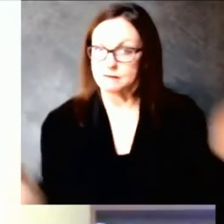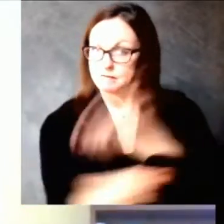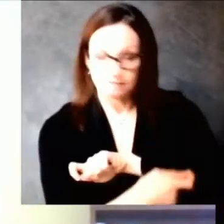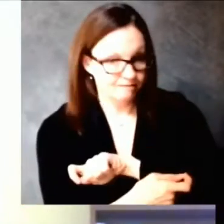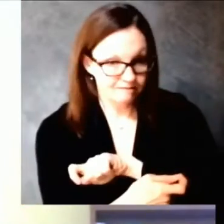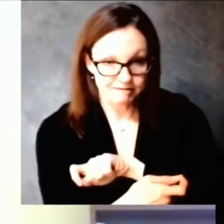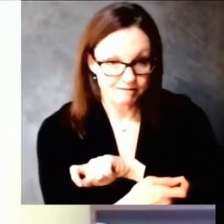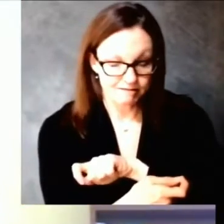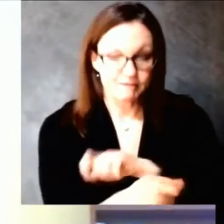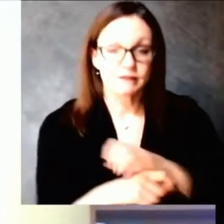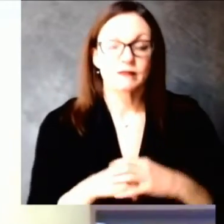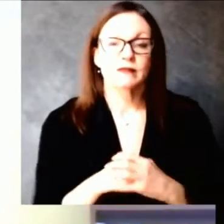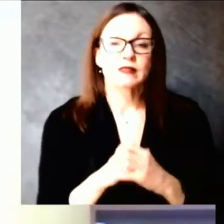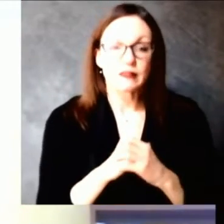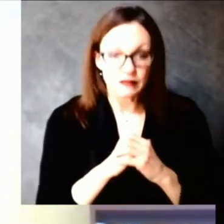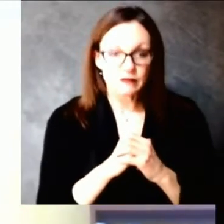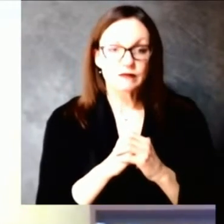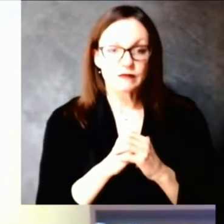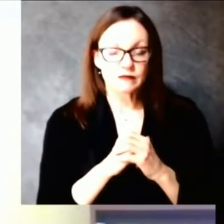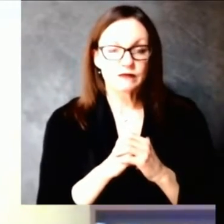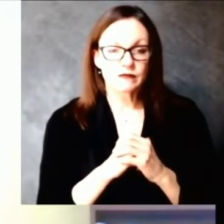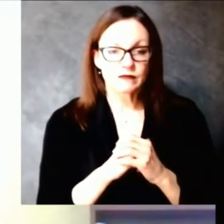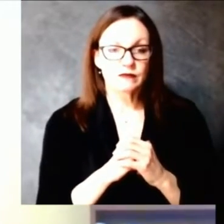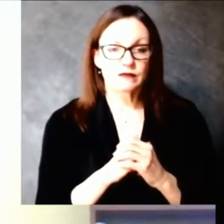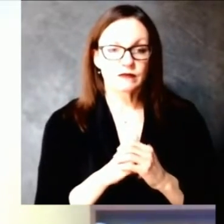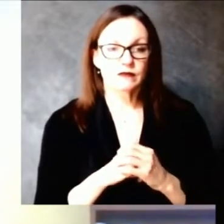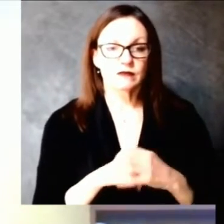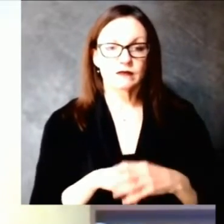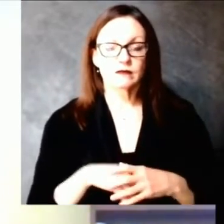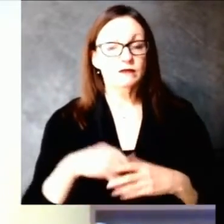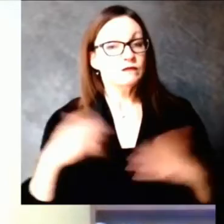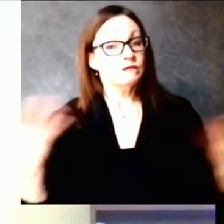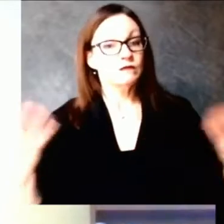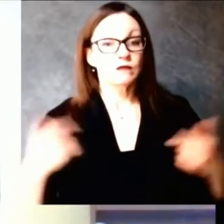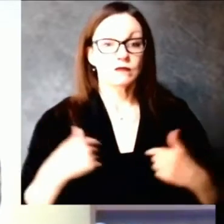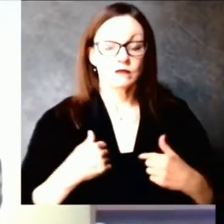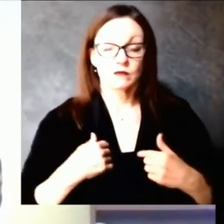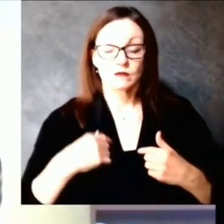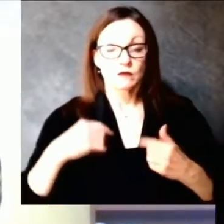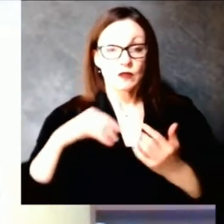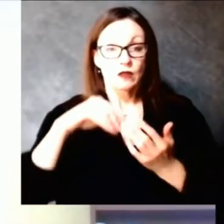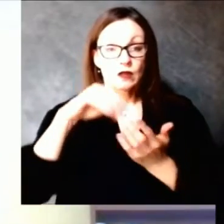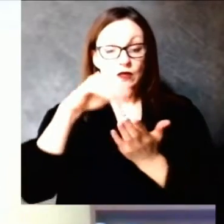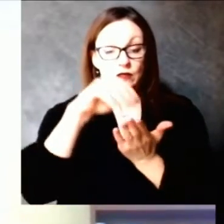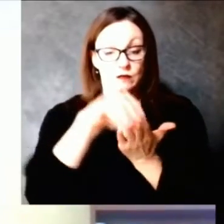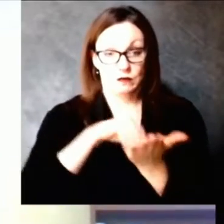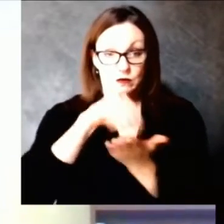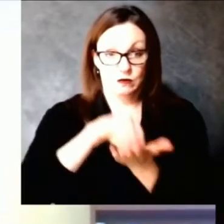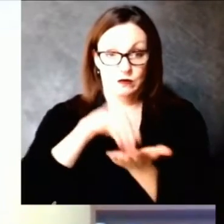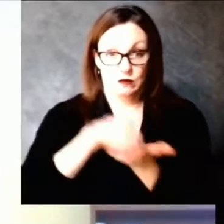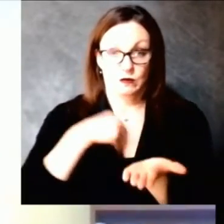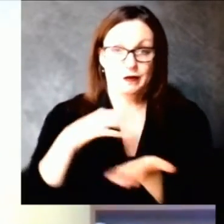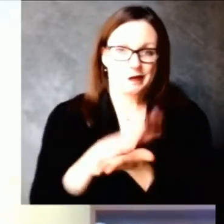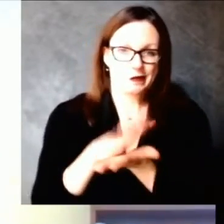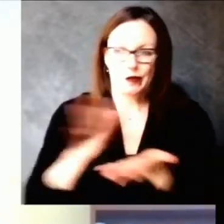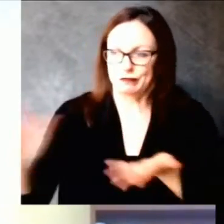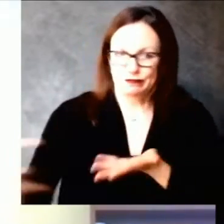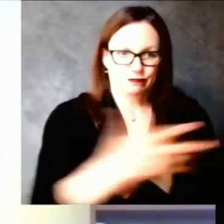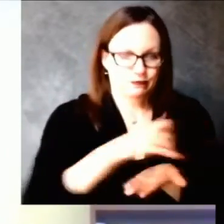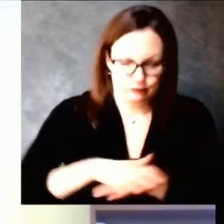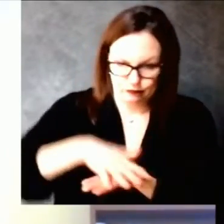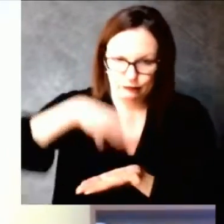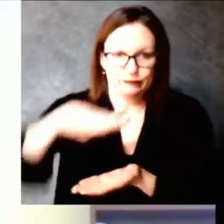rates of requests and far outstripping our supply, we also added in a population